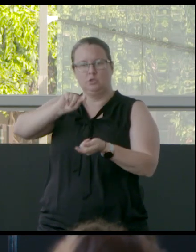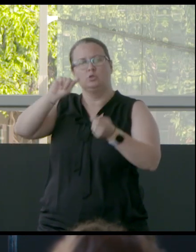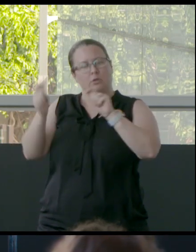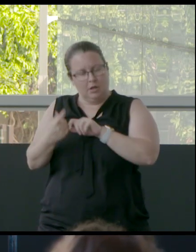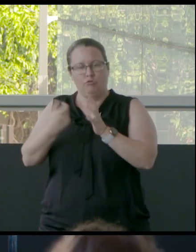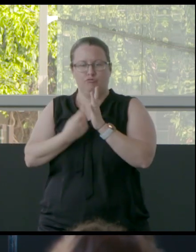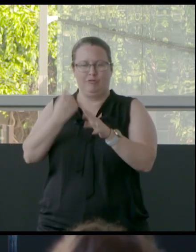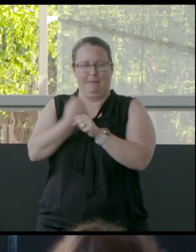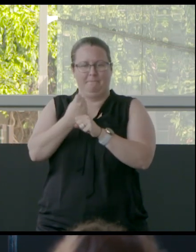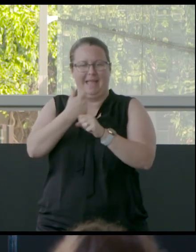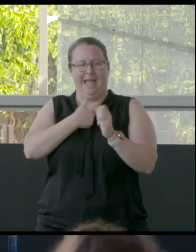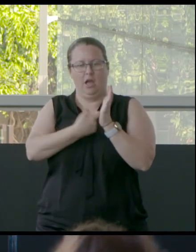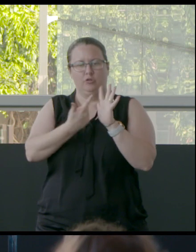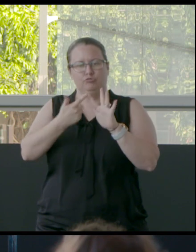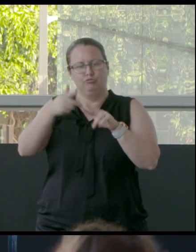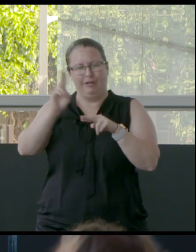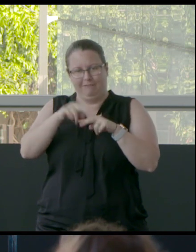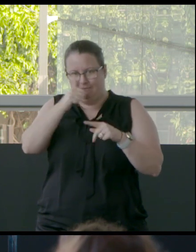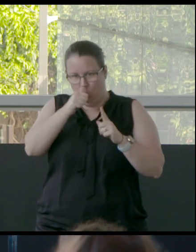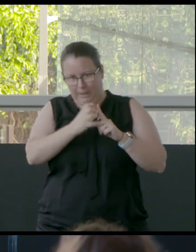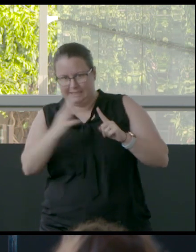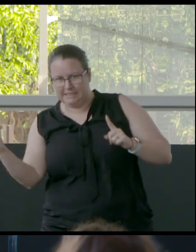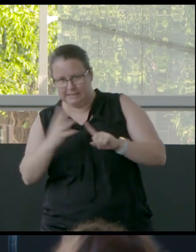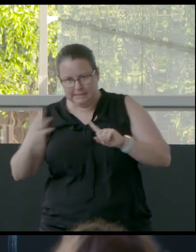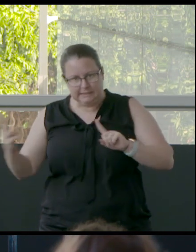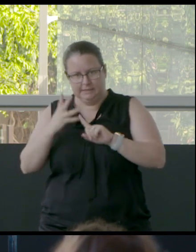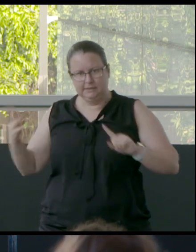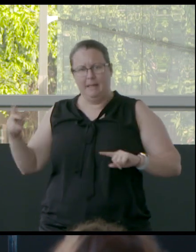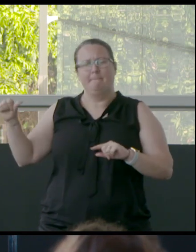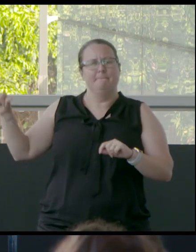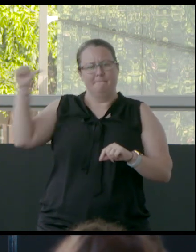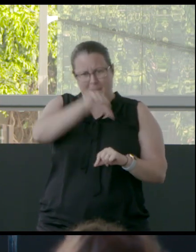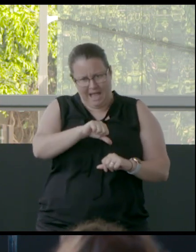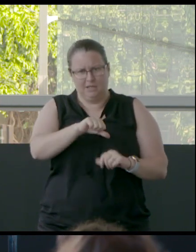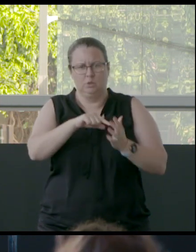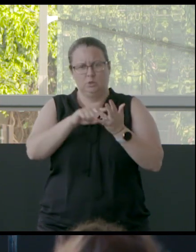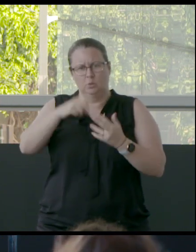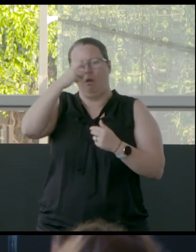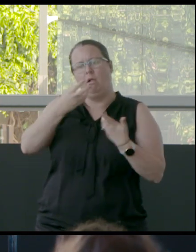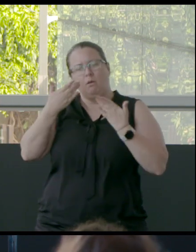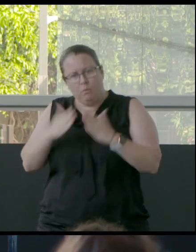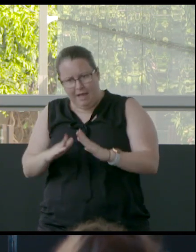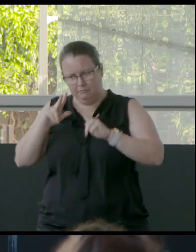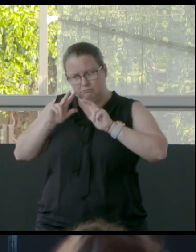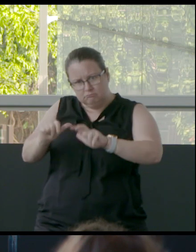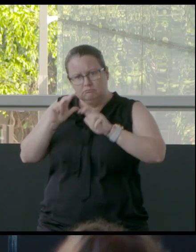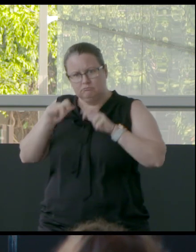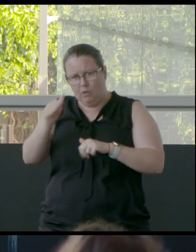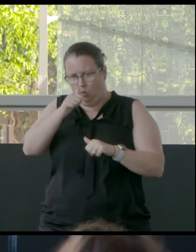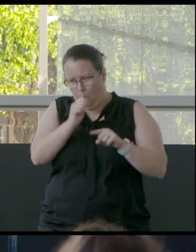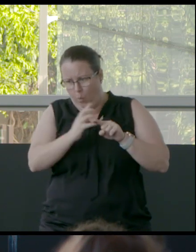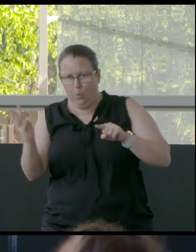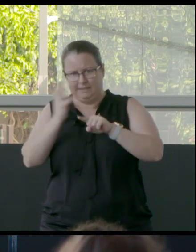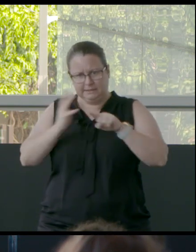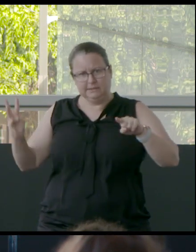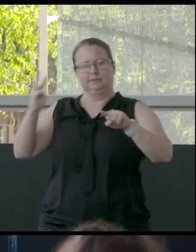reefs. It's time to return back to that task and, you know,